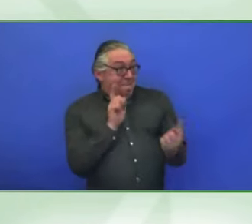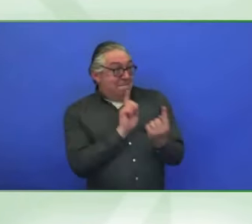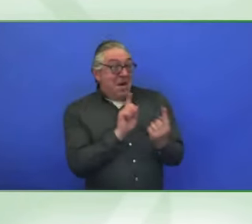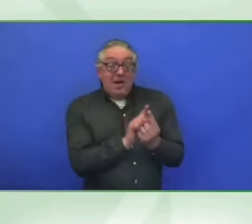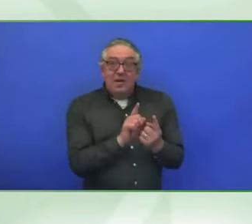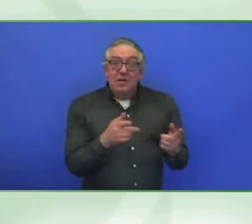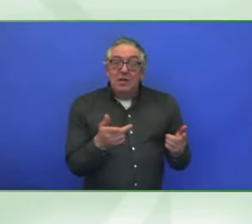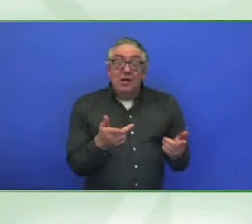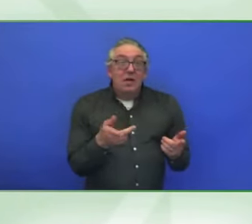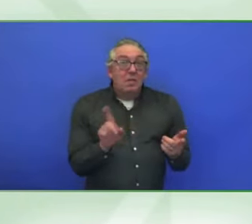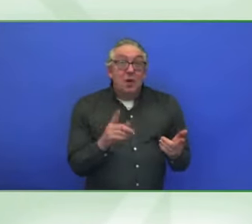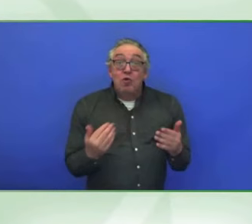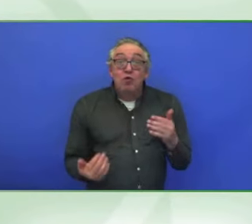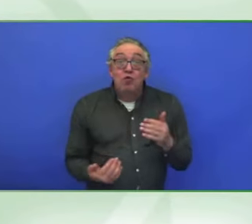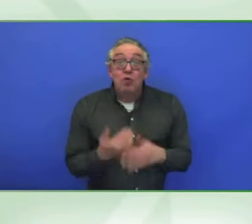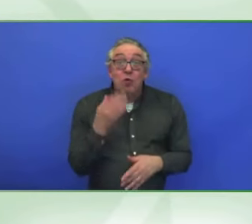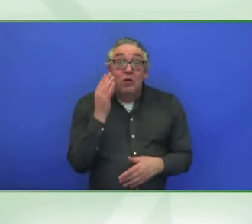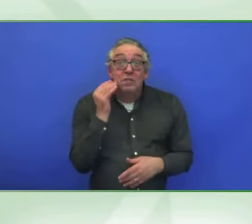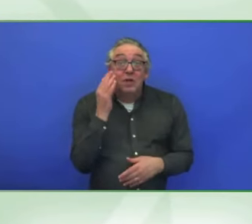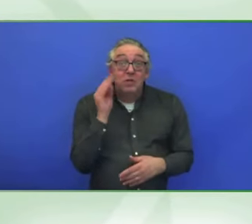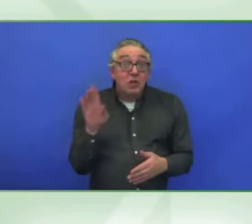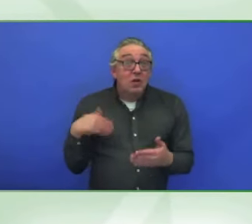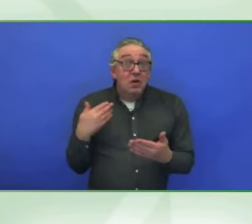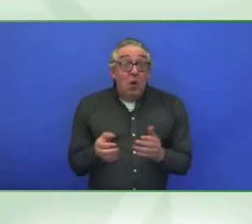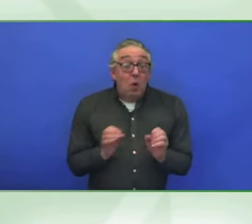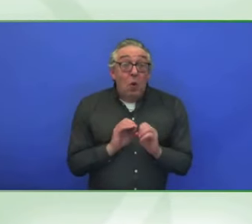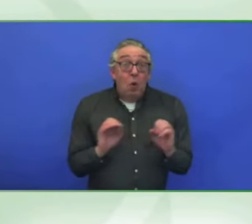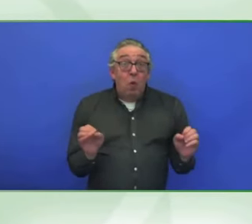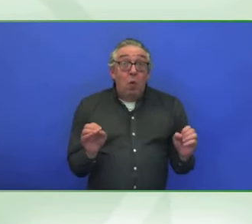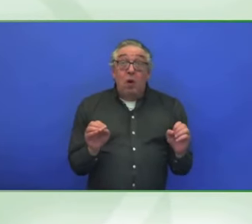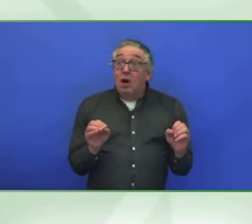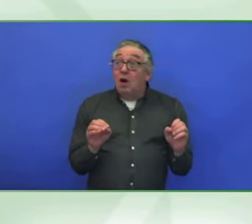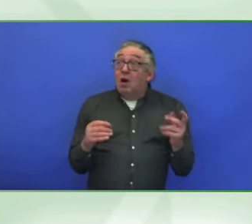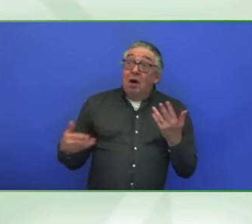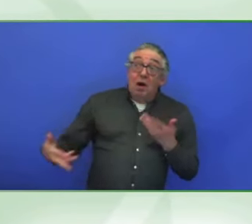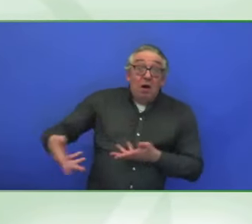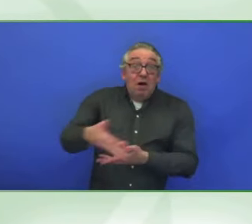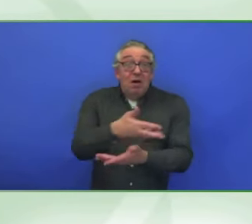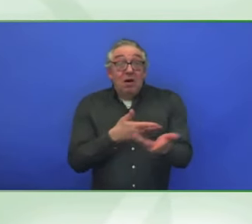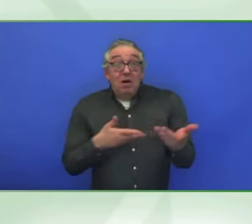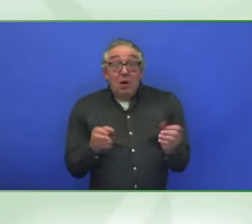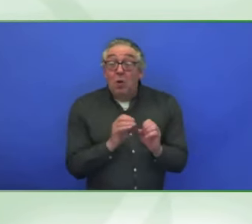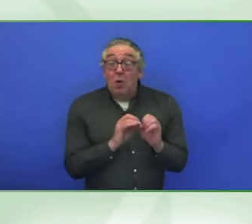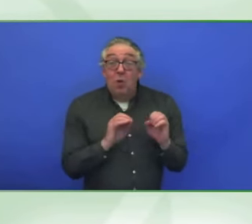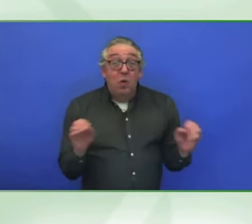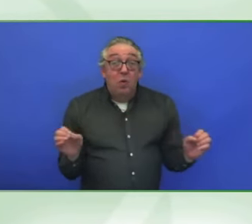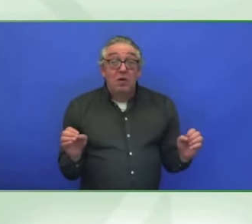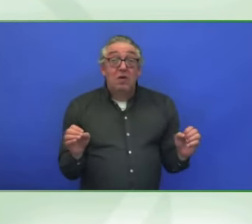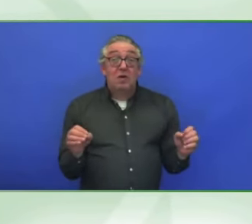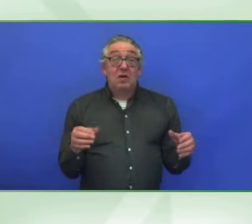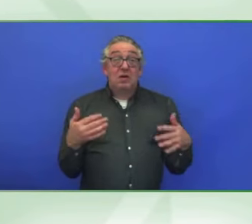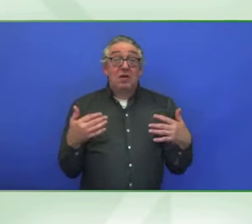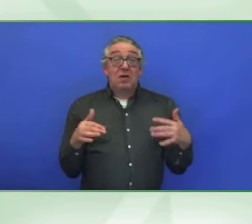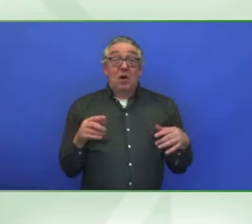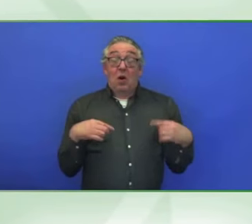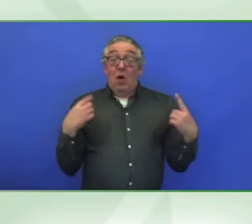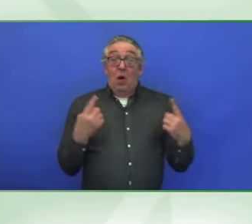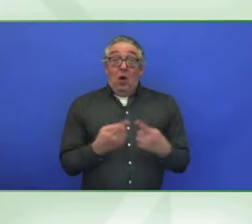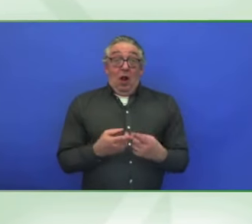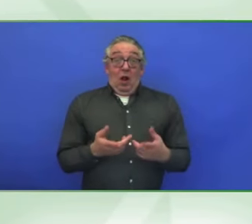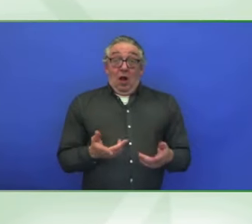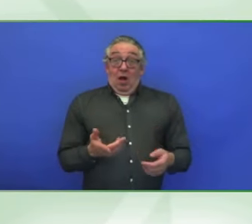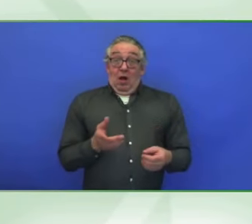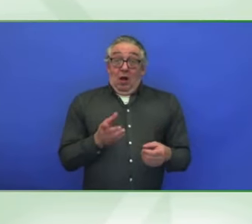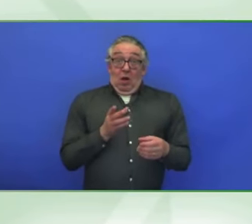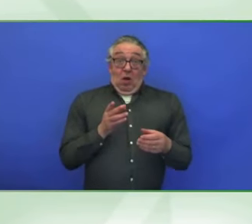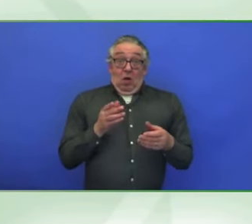And can I also say for everybody who stood on a panel or spoke, you know, in real time, I think it was